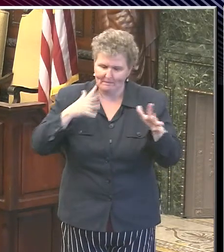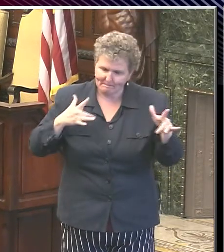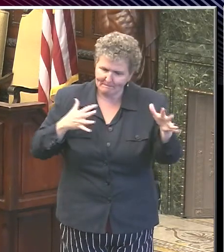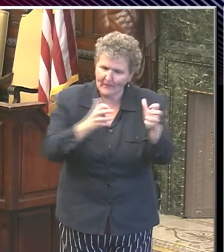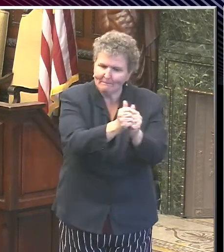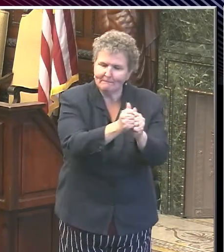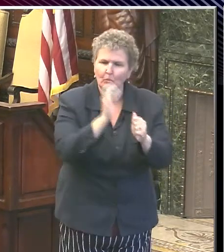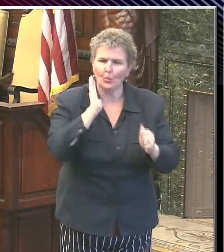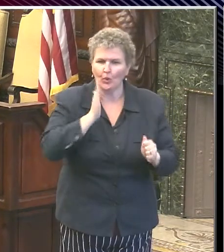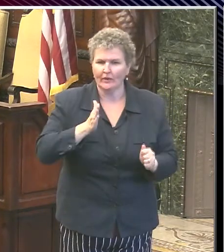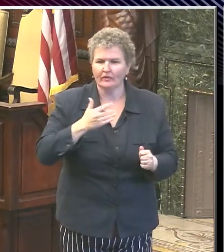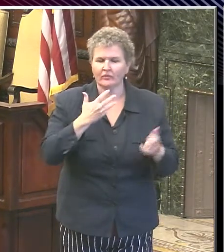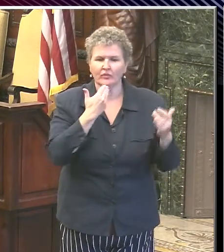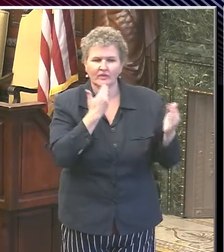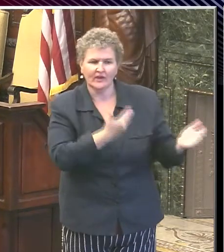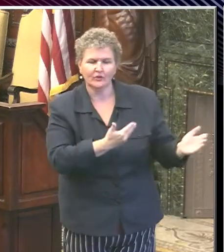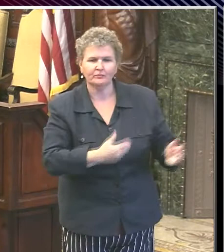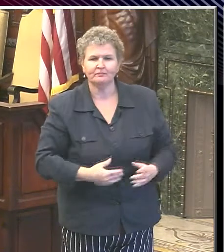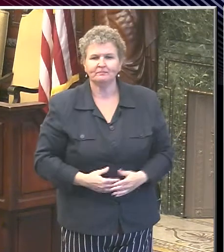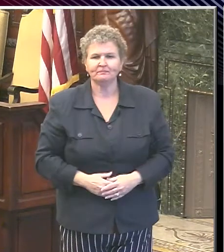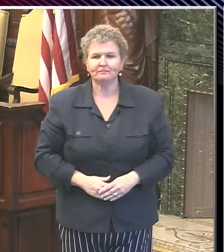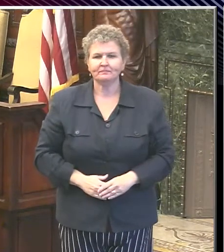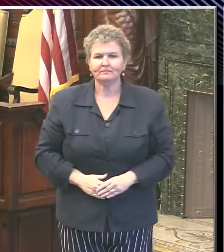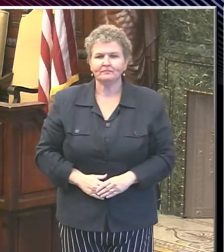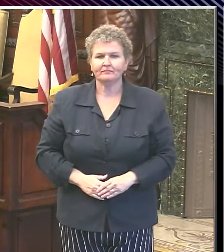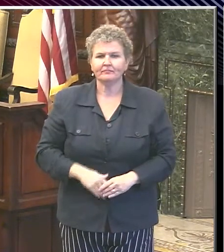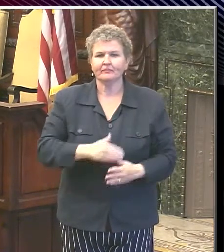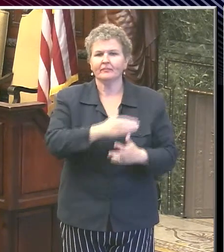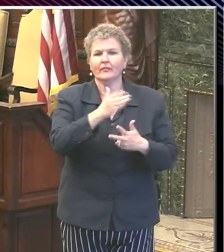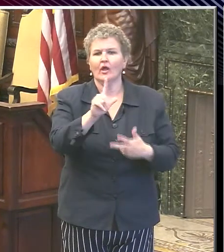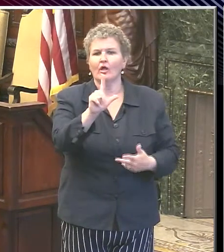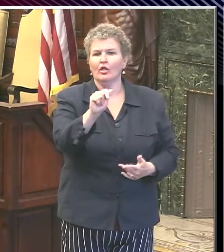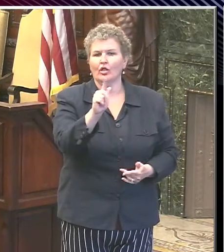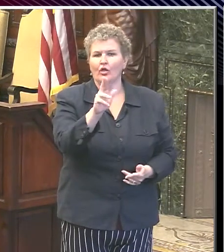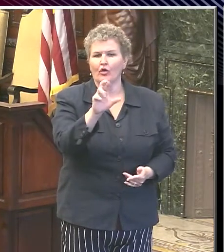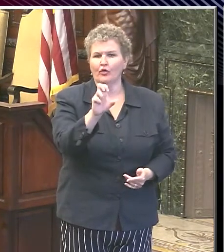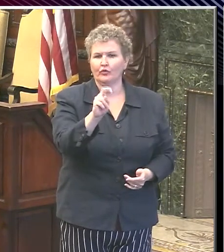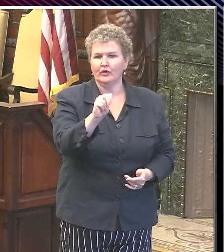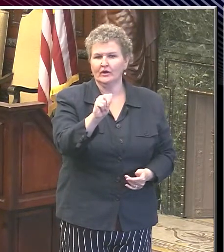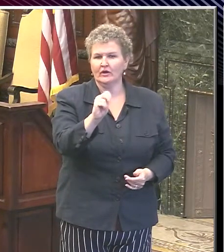Thank you. We're going to go now to Laura McChrystal of the Enquirer.